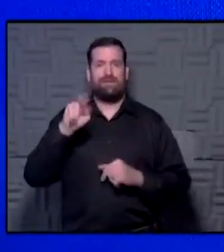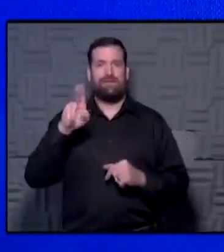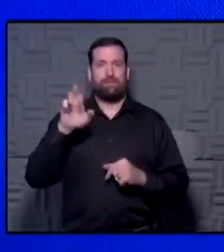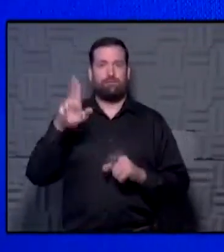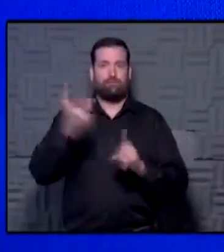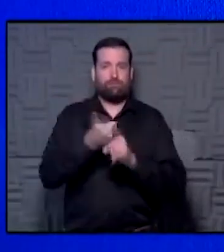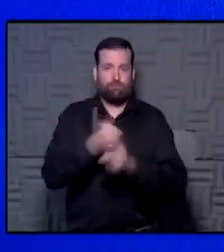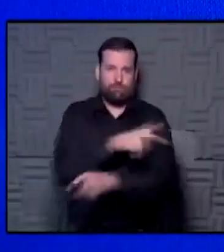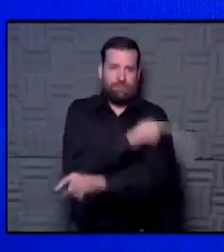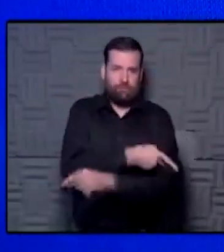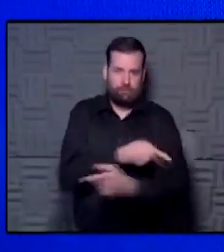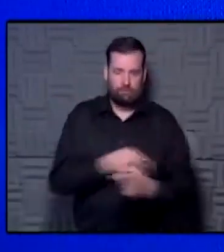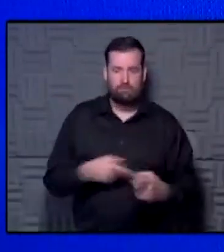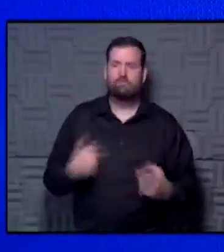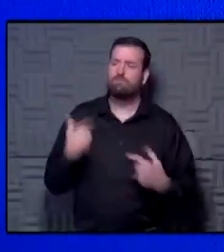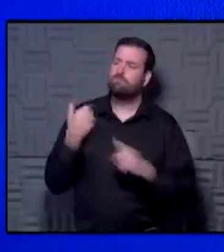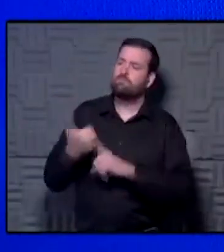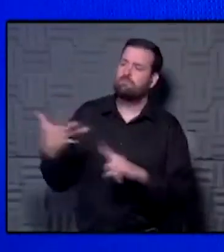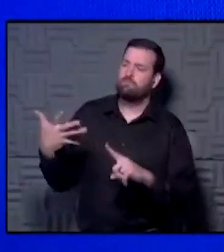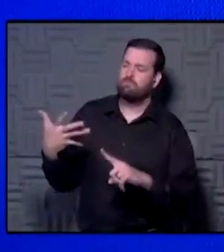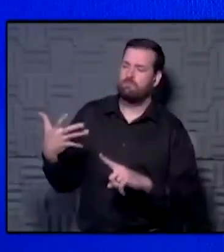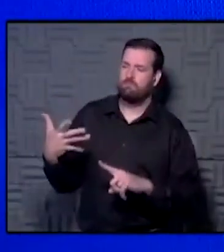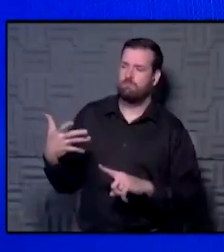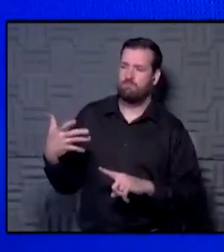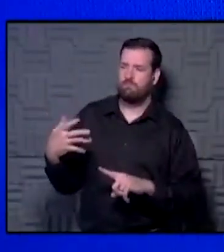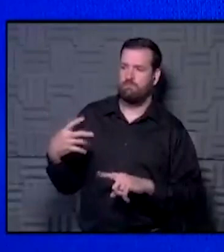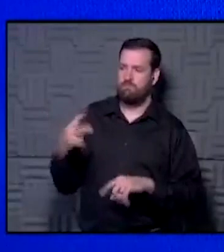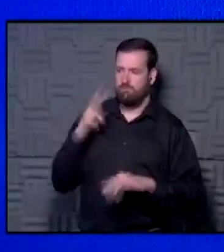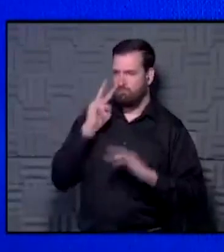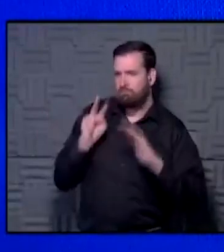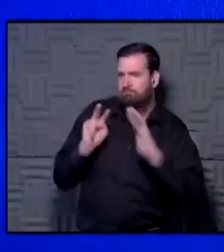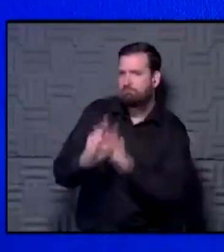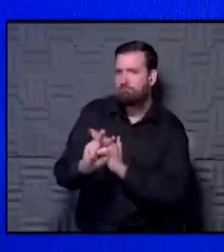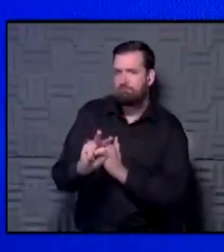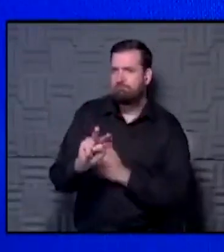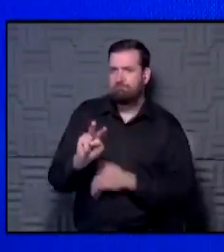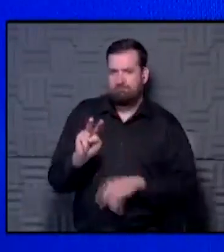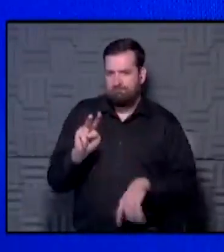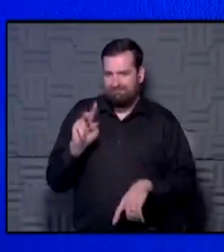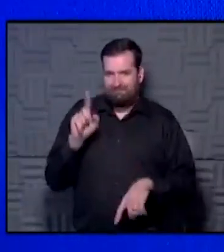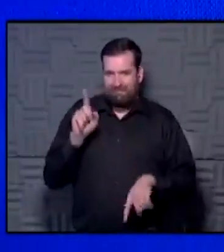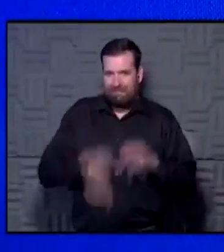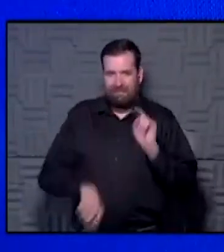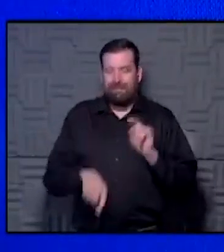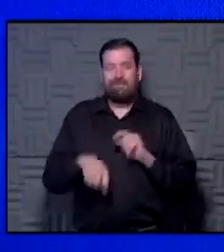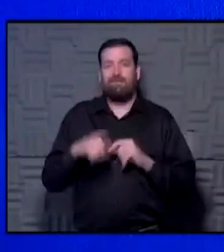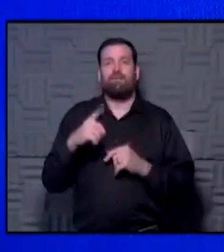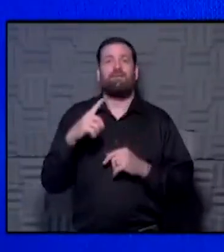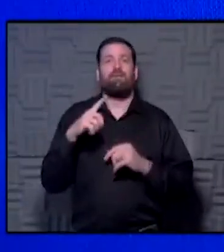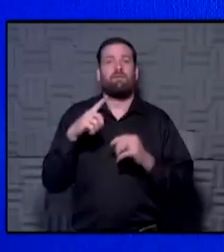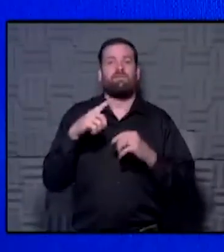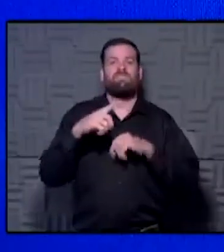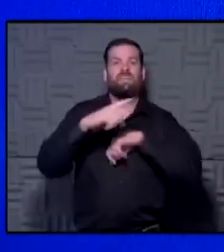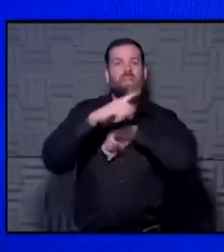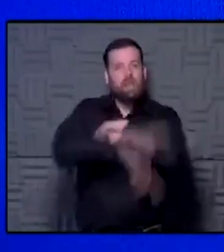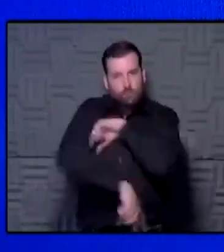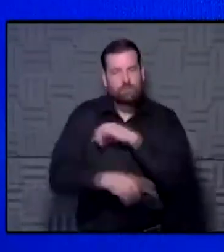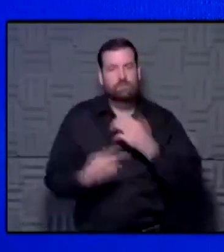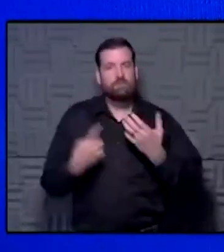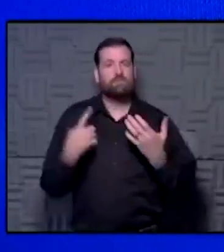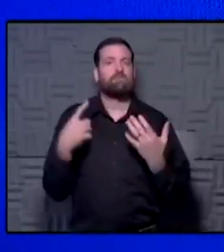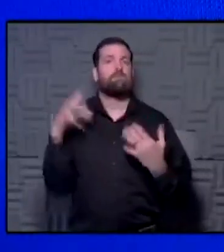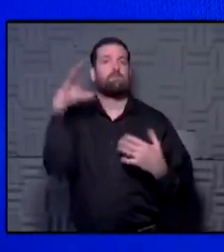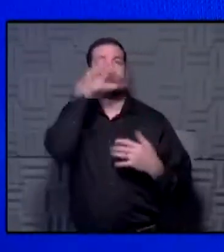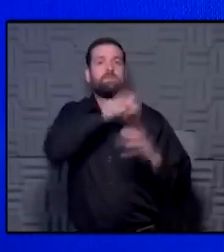said that he wants you to talk more about the unpredicted consequences of people missing cancer screenings. What is your greatest